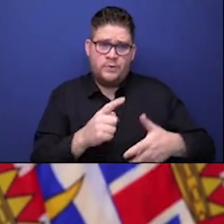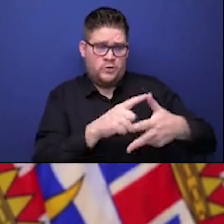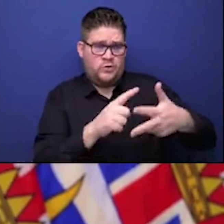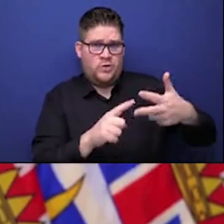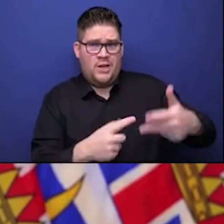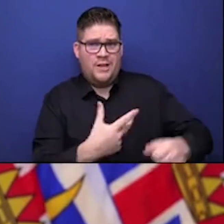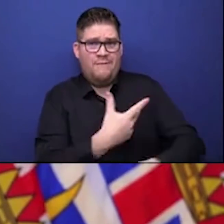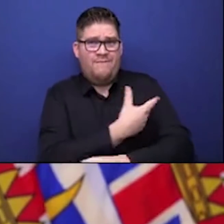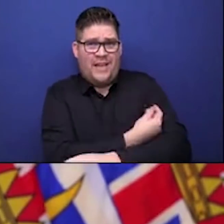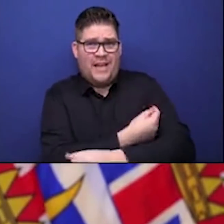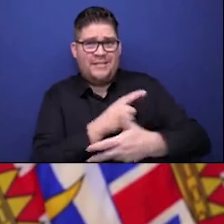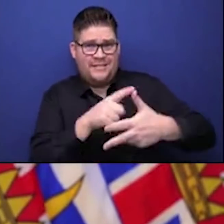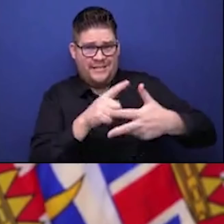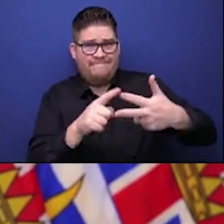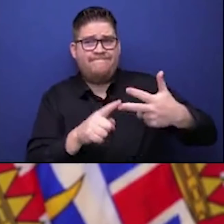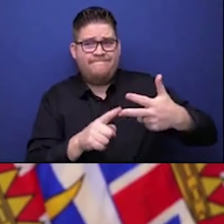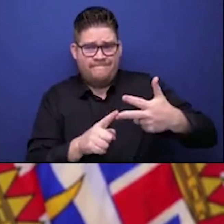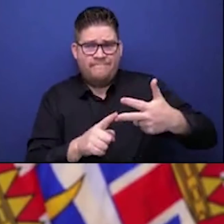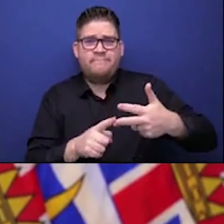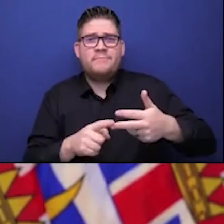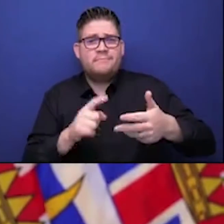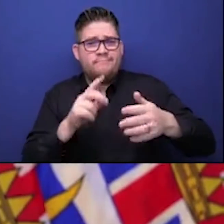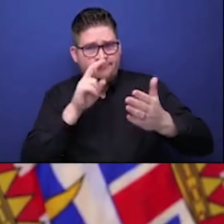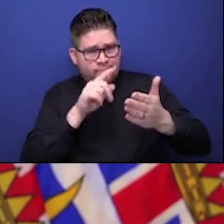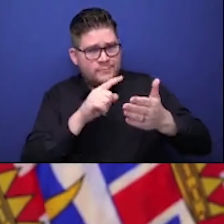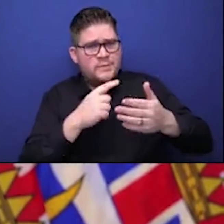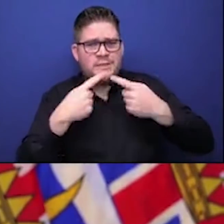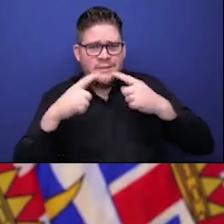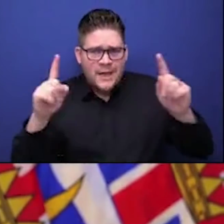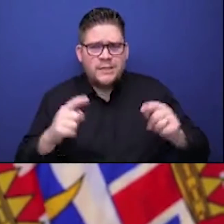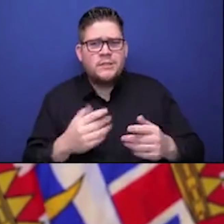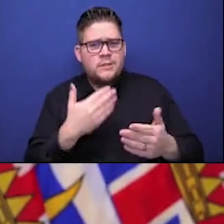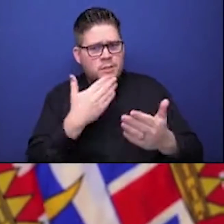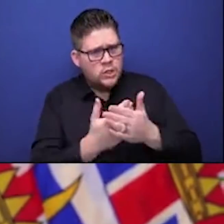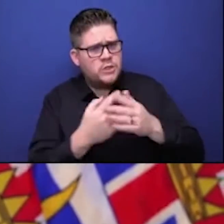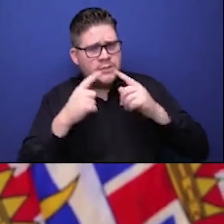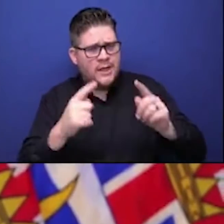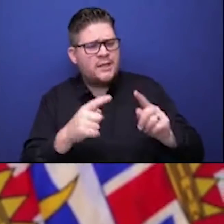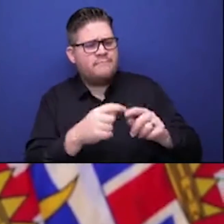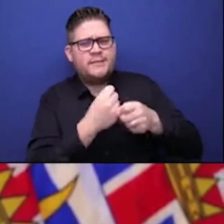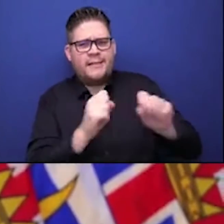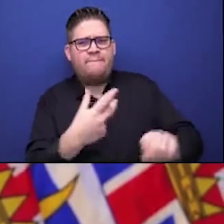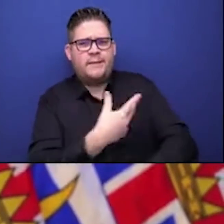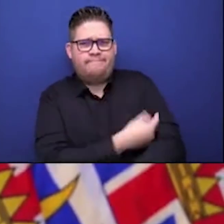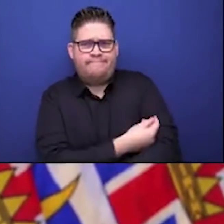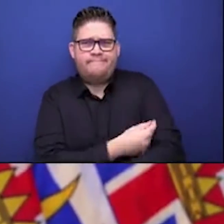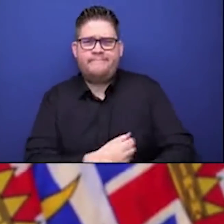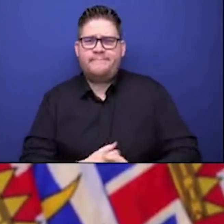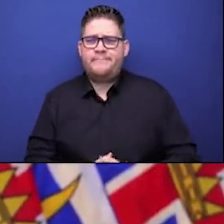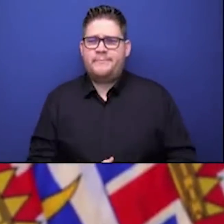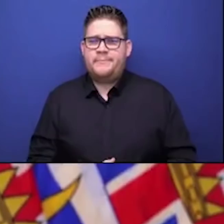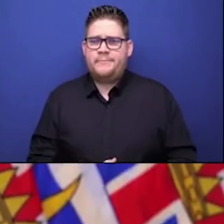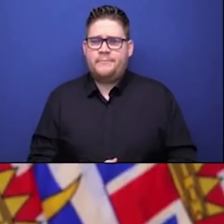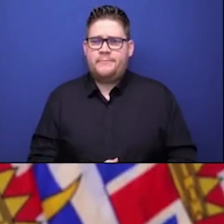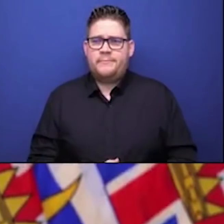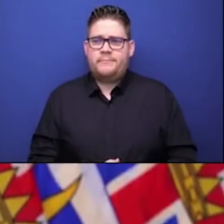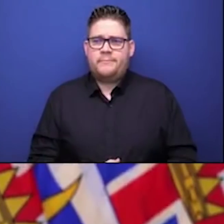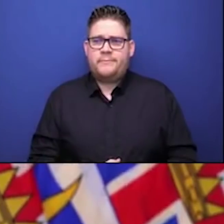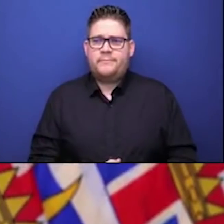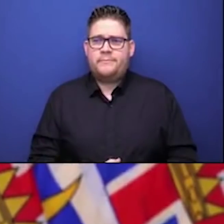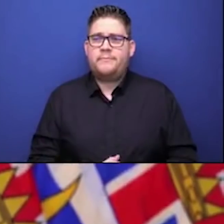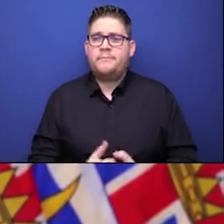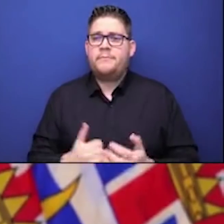as well. I will hand things over to Dr. Balham to speak about the specific logistical challenges